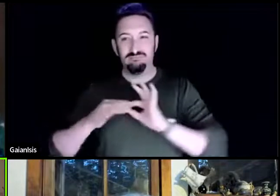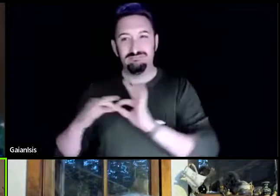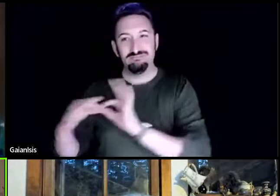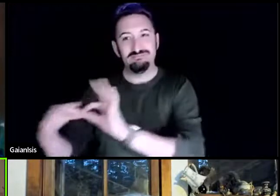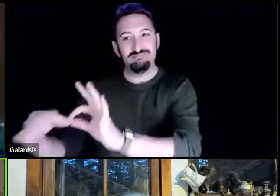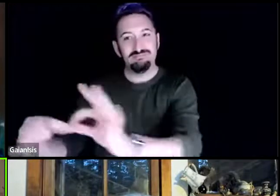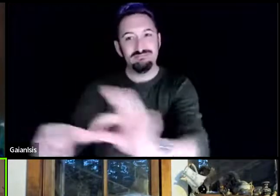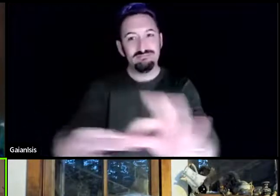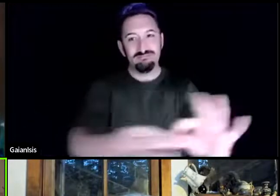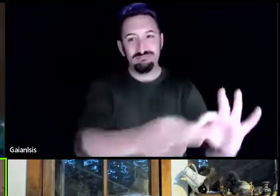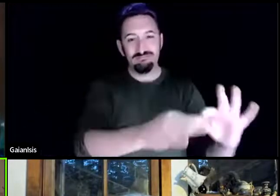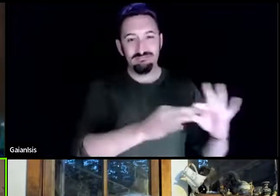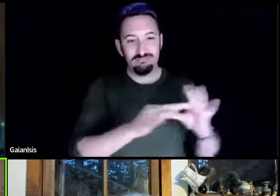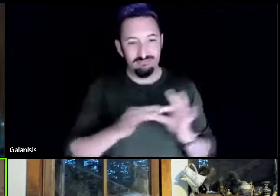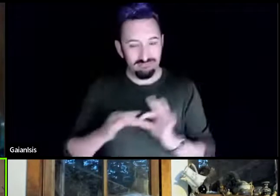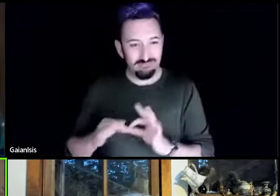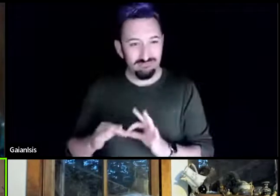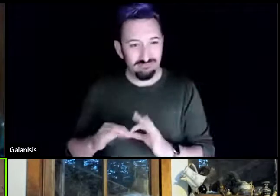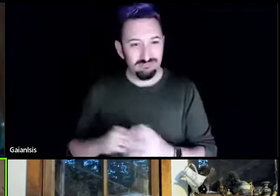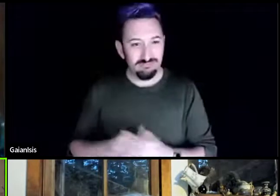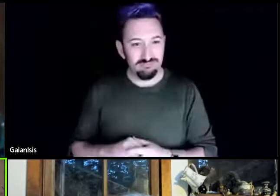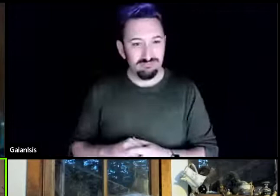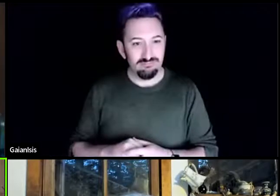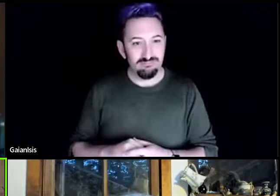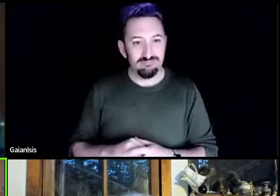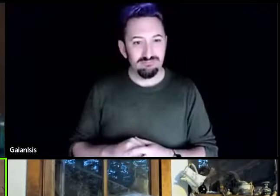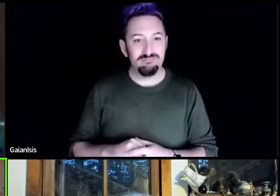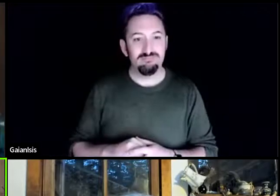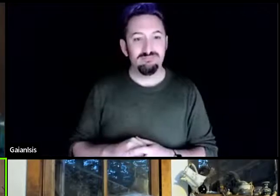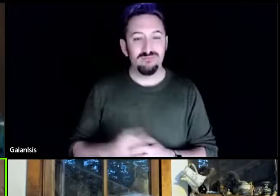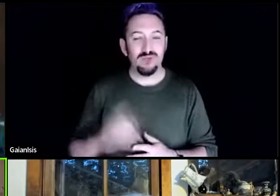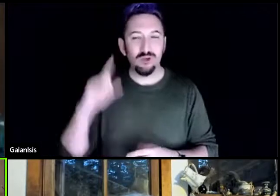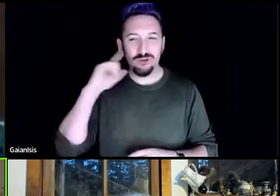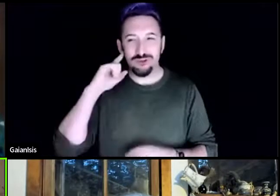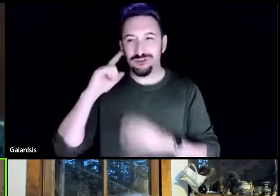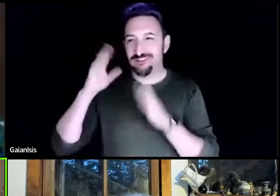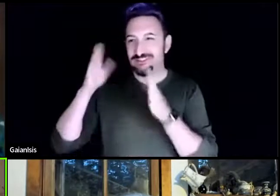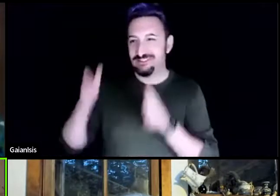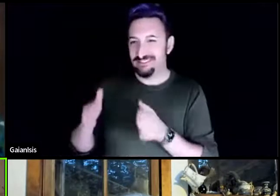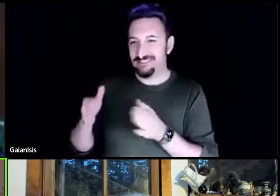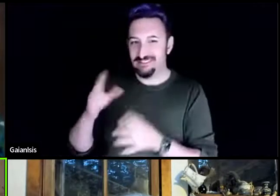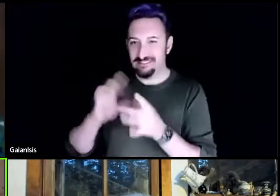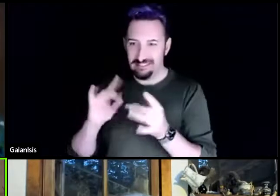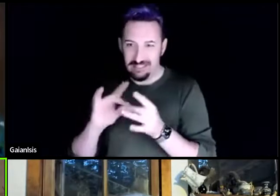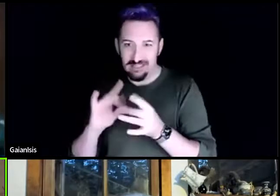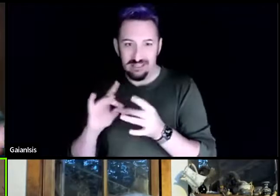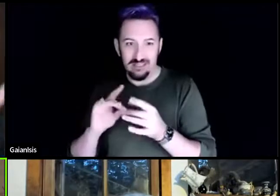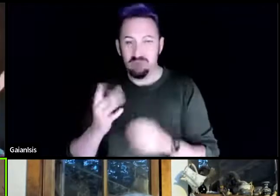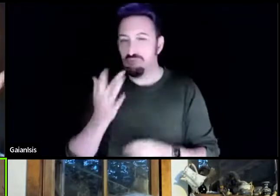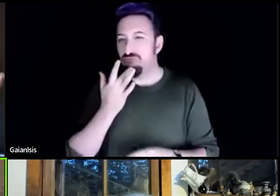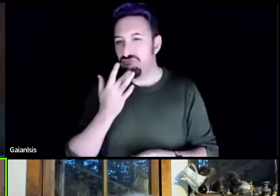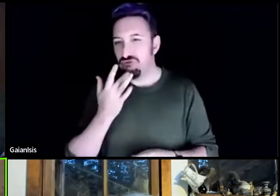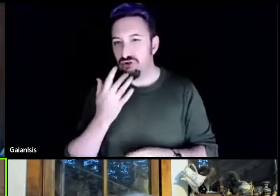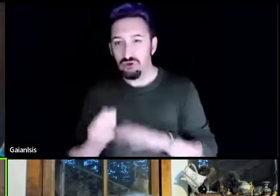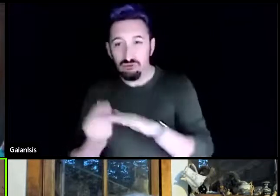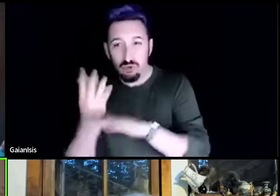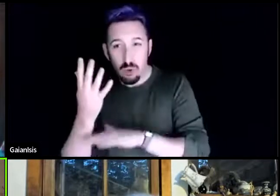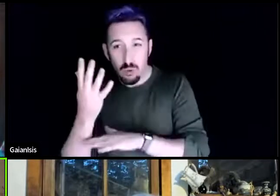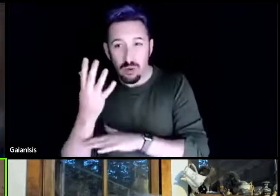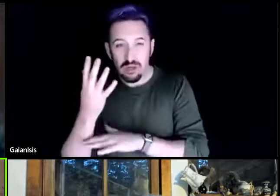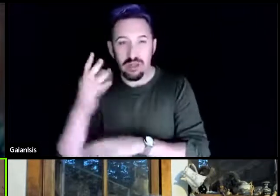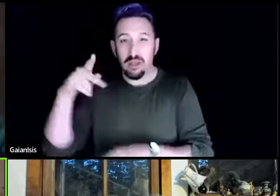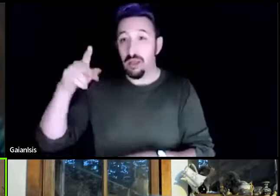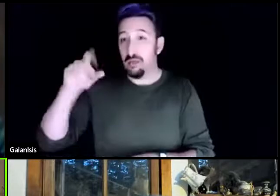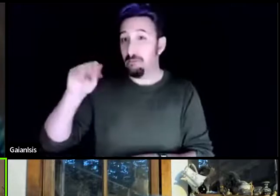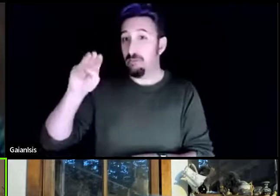tell you that I have been heard to say recently, I'd rather be growing pomegranates than people. And pomegranates are